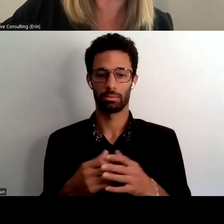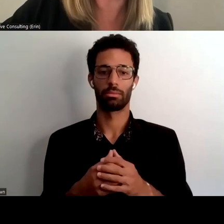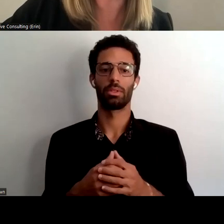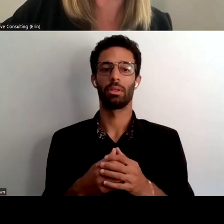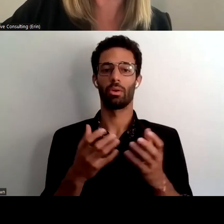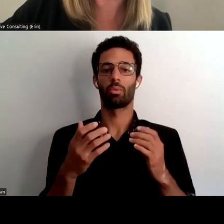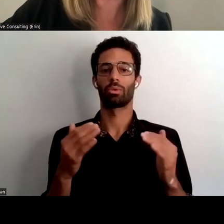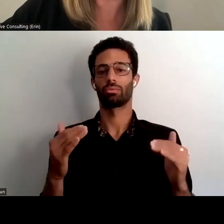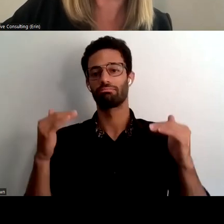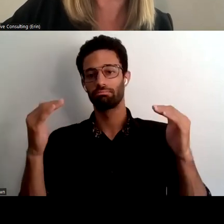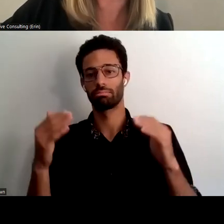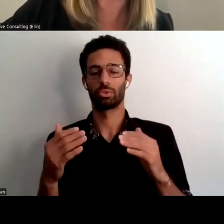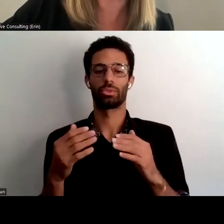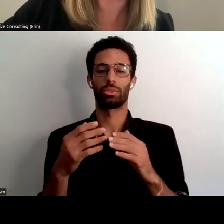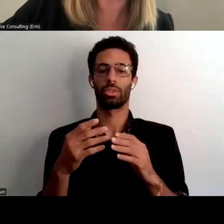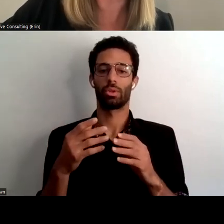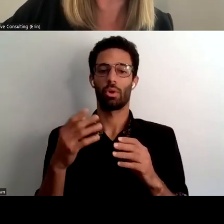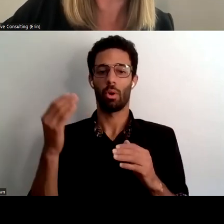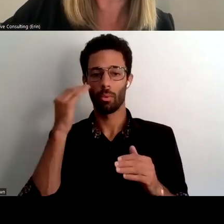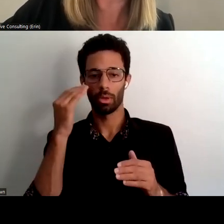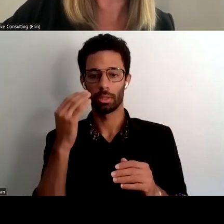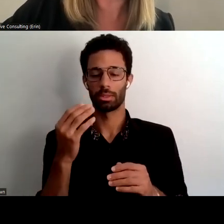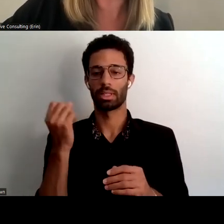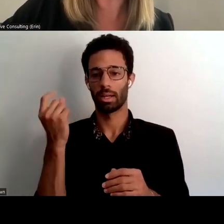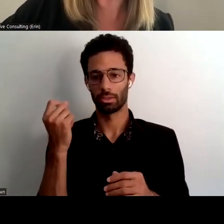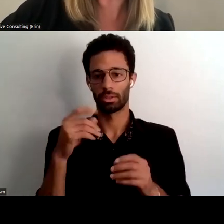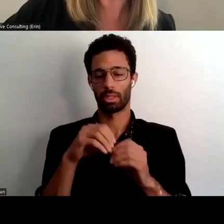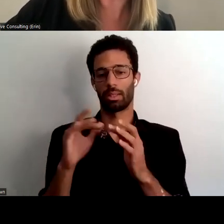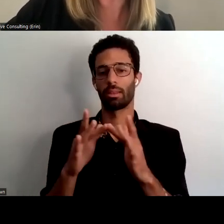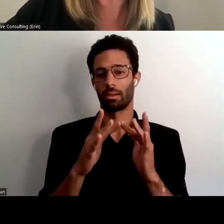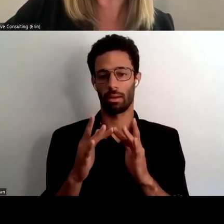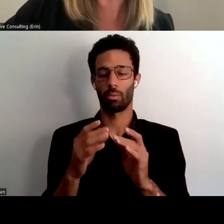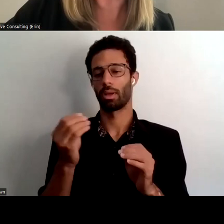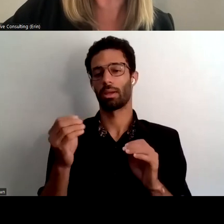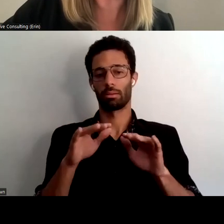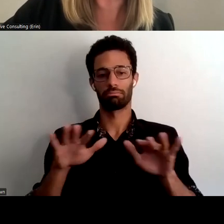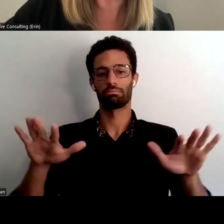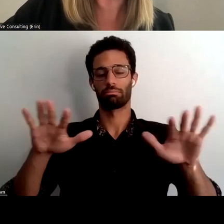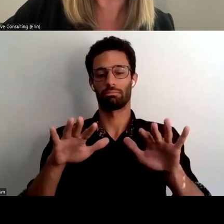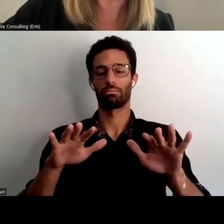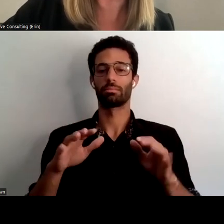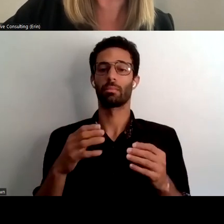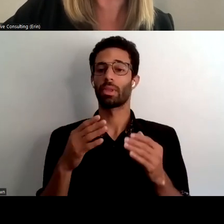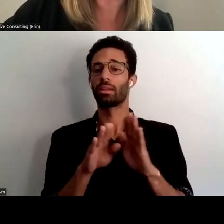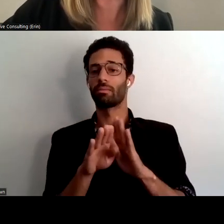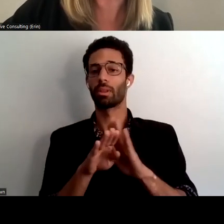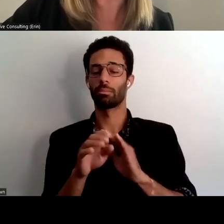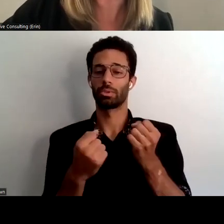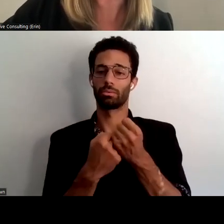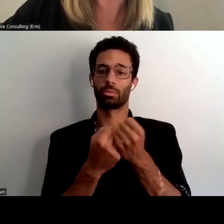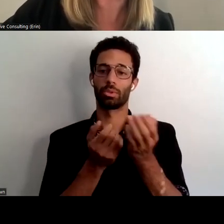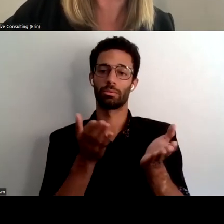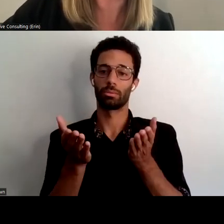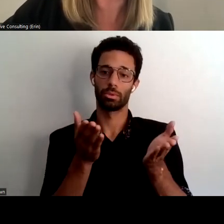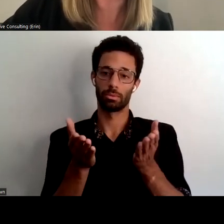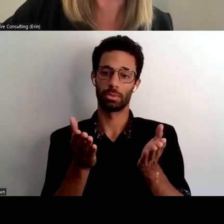and building understanding within the network and and beyond um but also to possibly develop supportive services or at least more formally refer